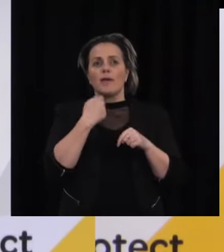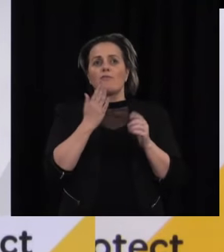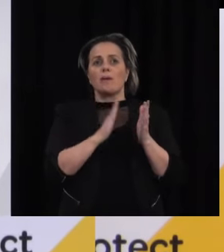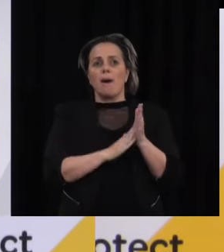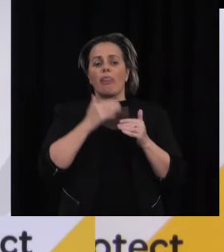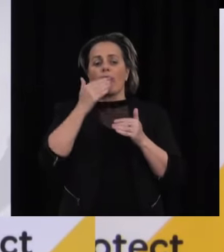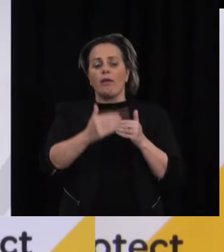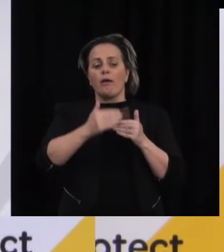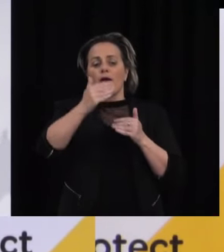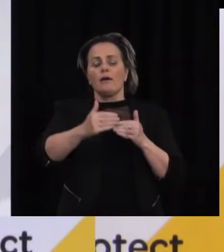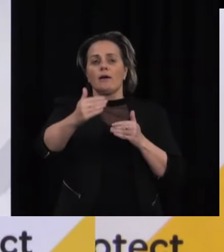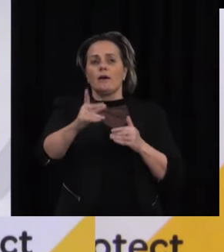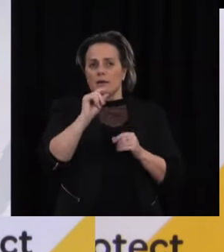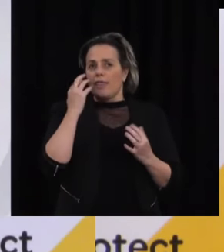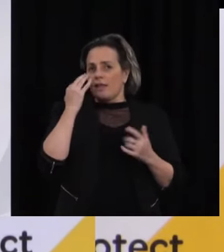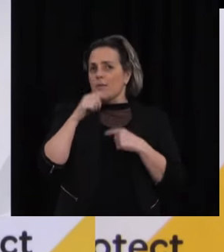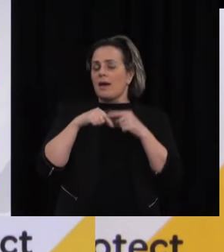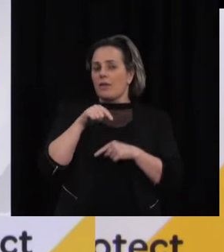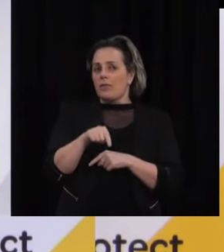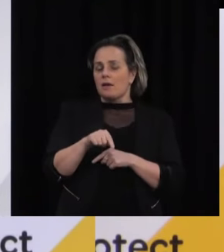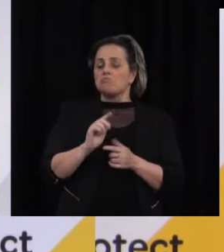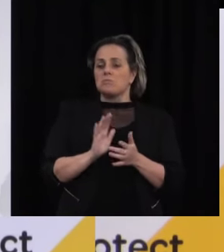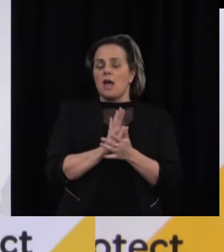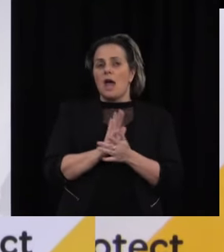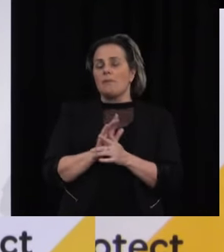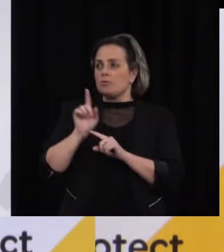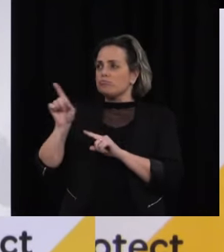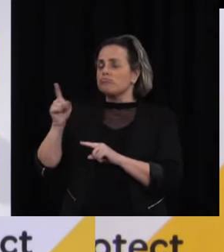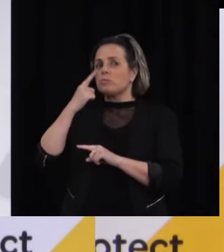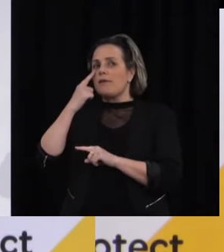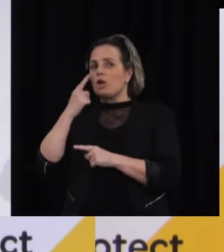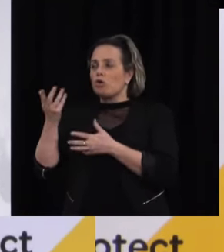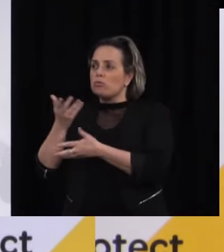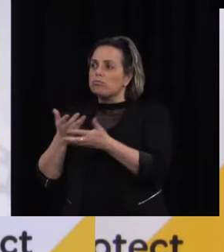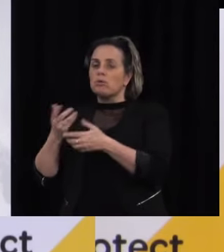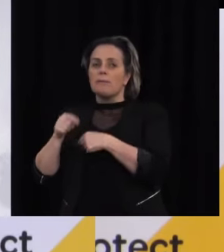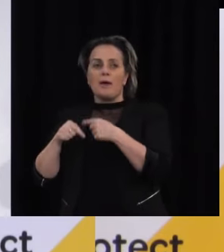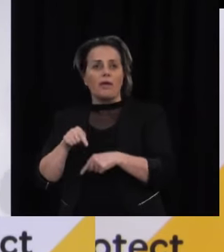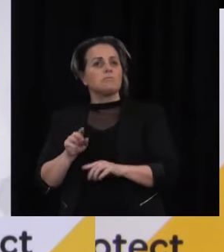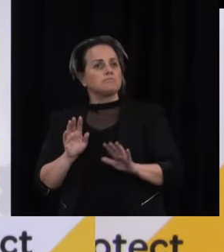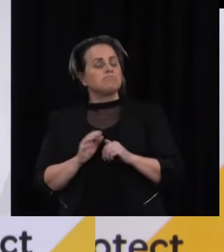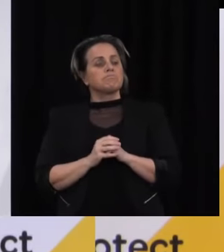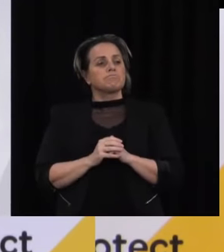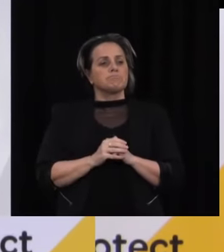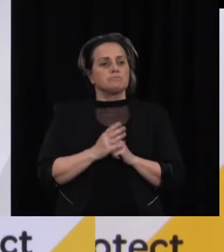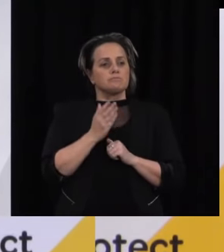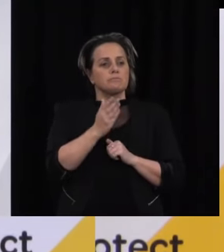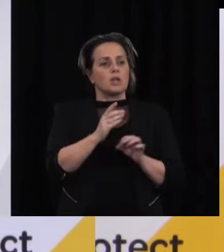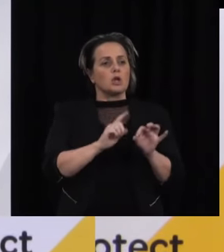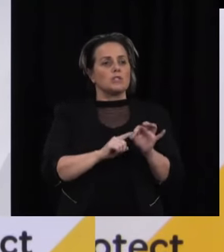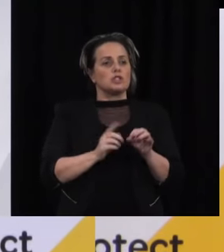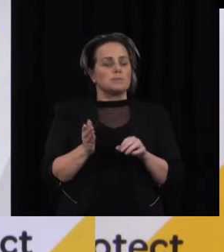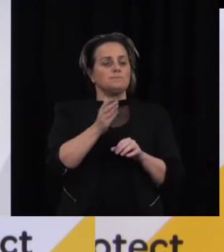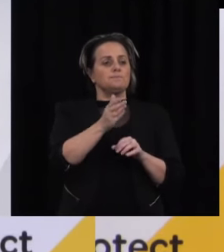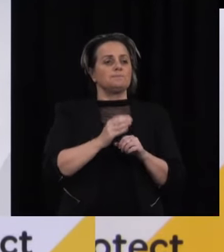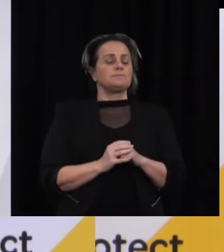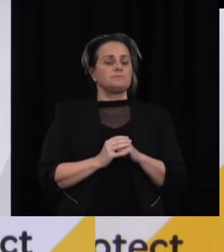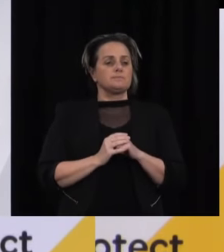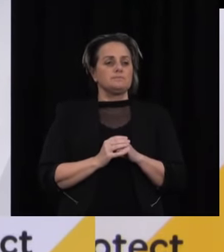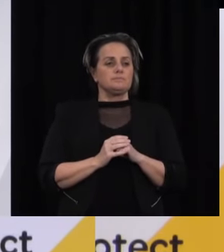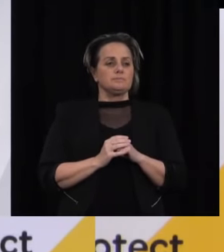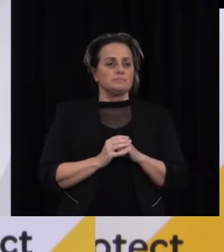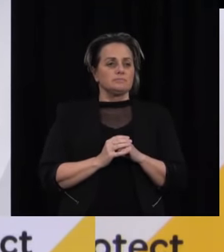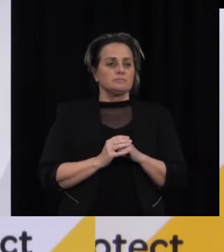ballot. I'm certainly happy to go away and have a look at that. You haven't had a question, so I'll come to you and then over to Henry.